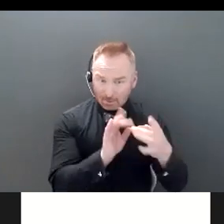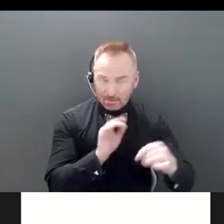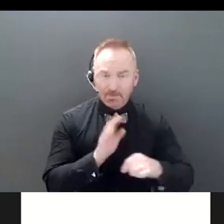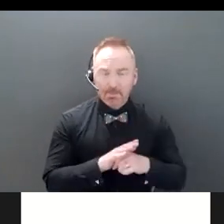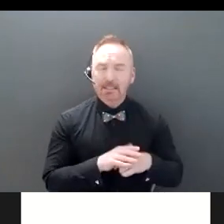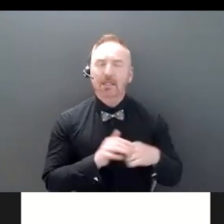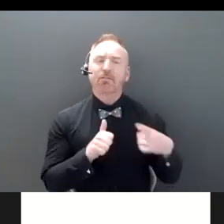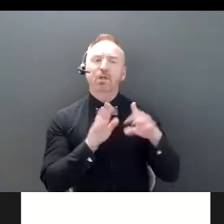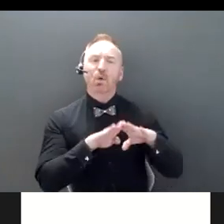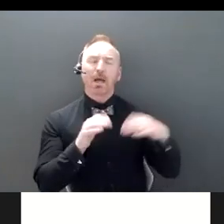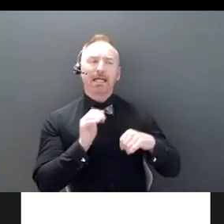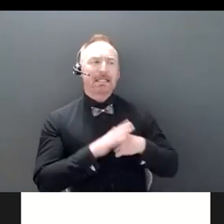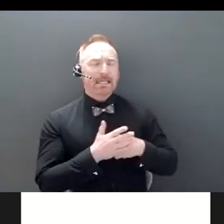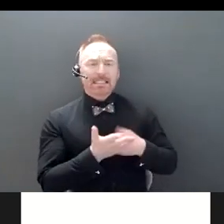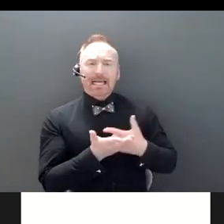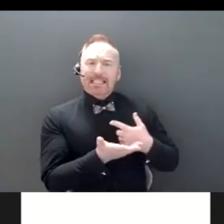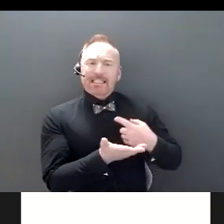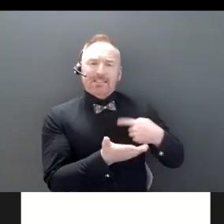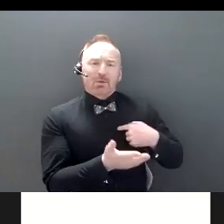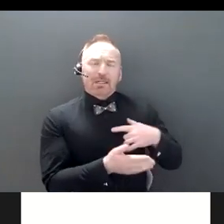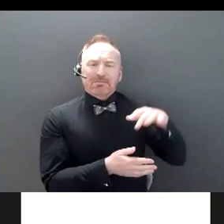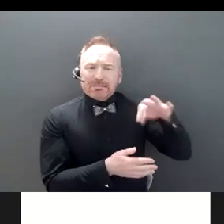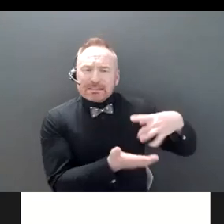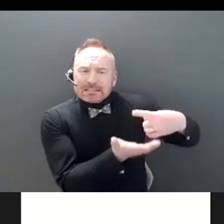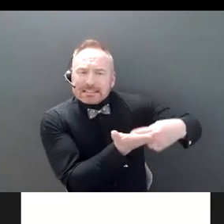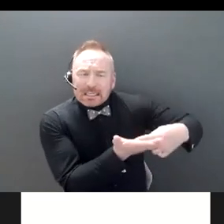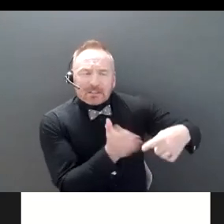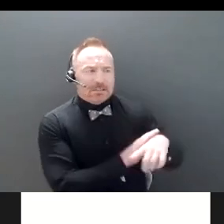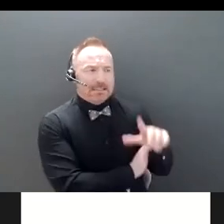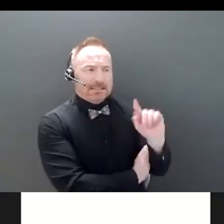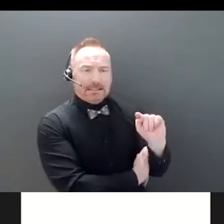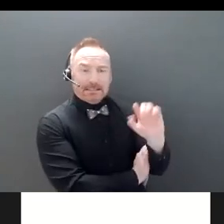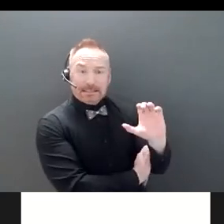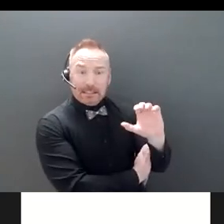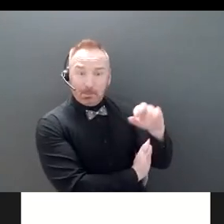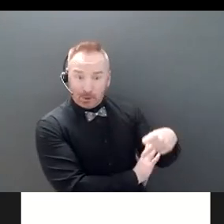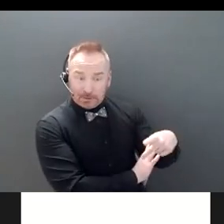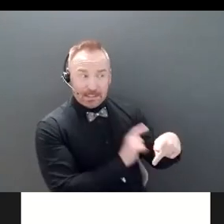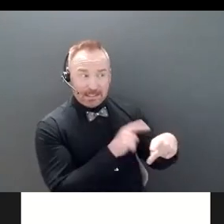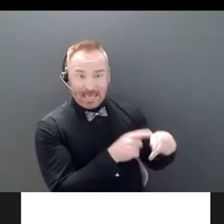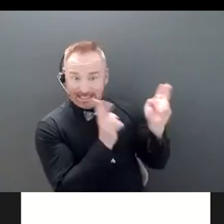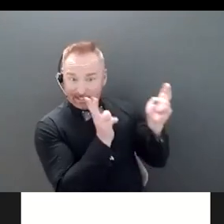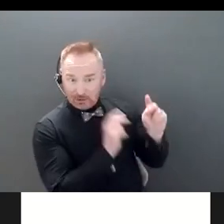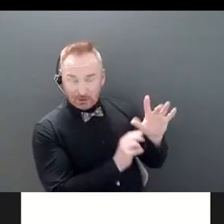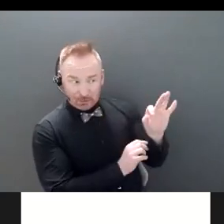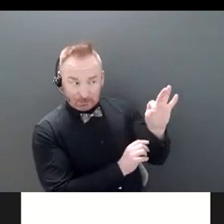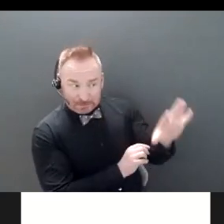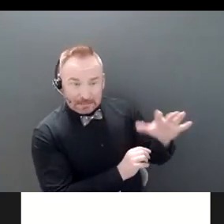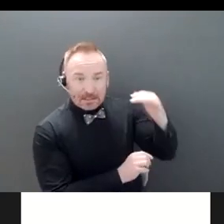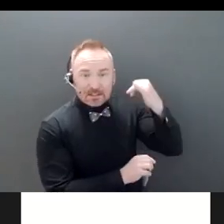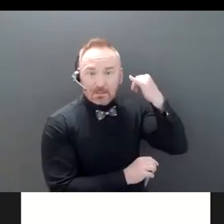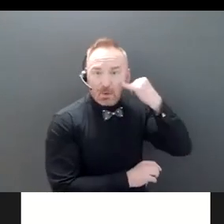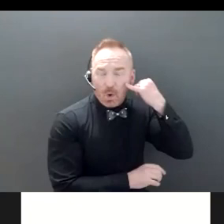that conversation about bringing up a trusted contact person? If perhaps there's already a POA in place or a substitute